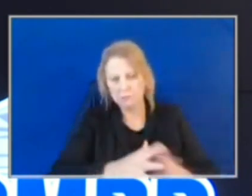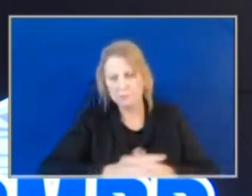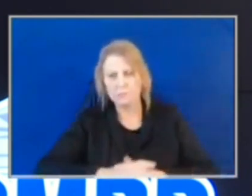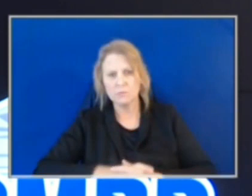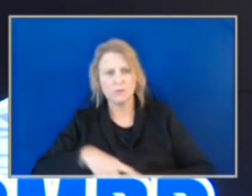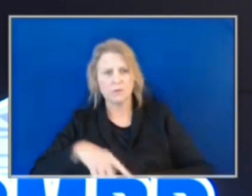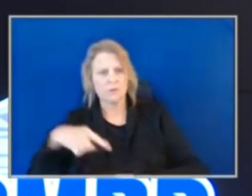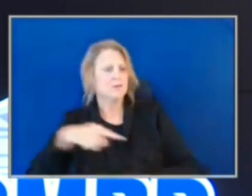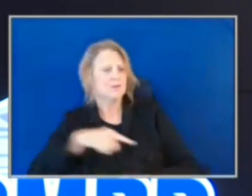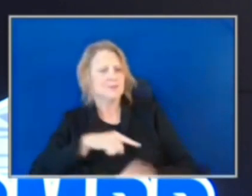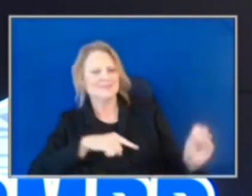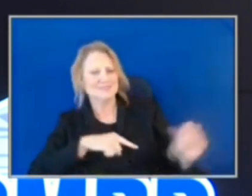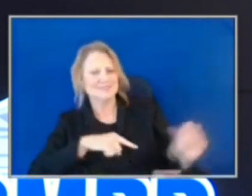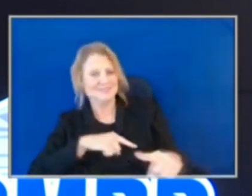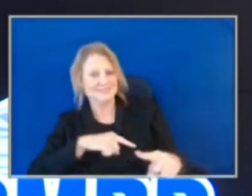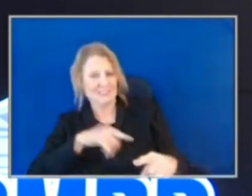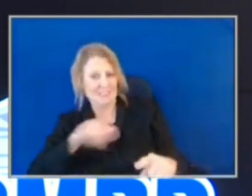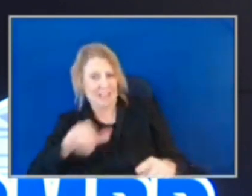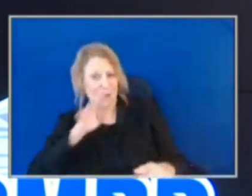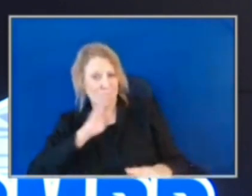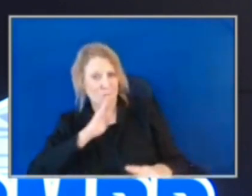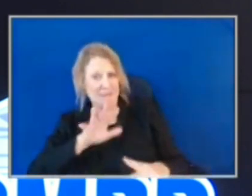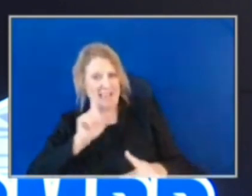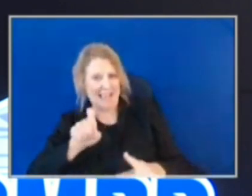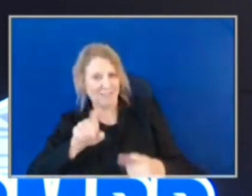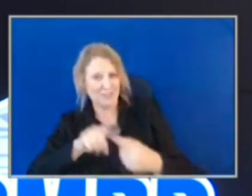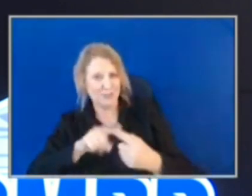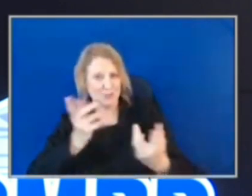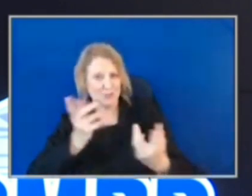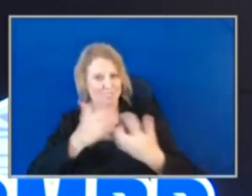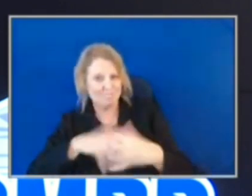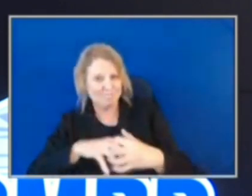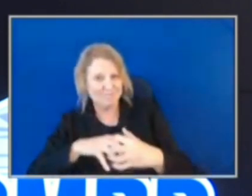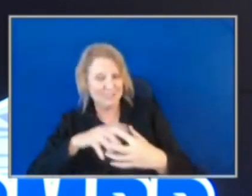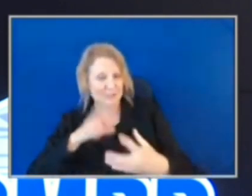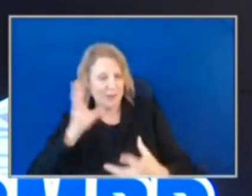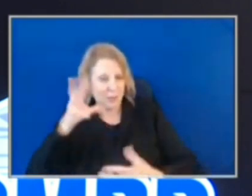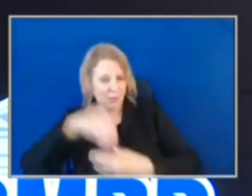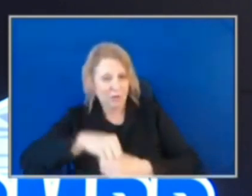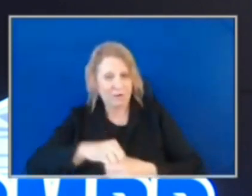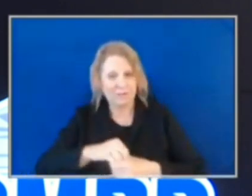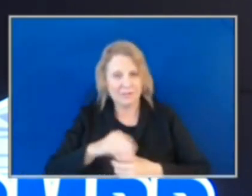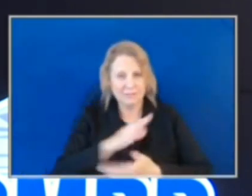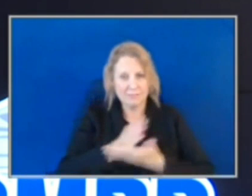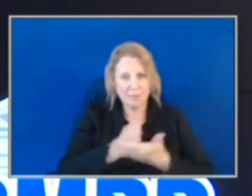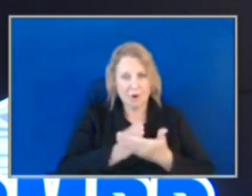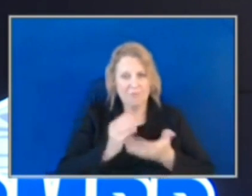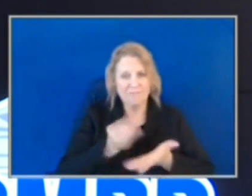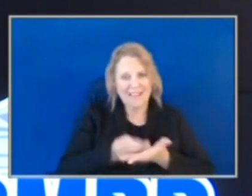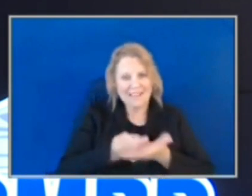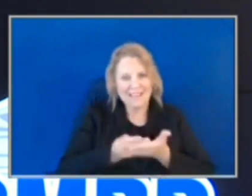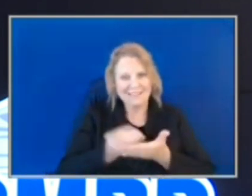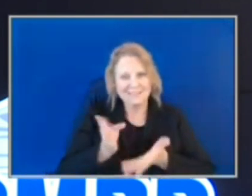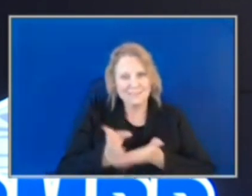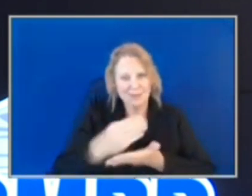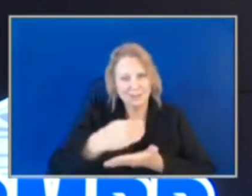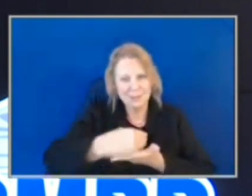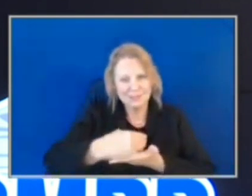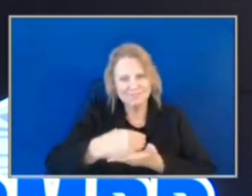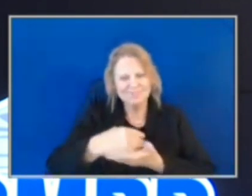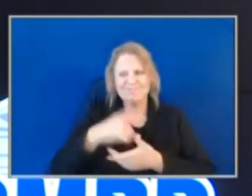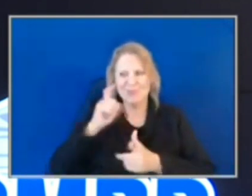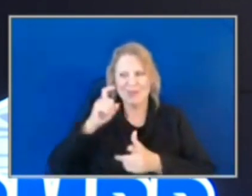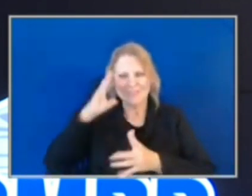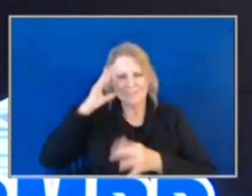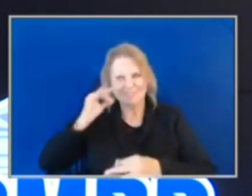would you present That's another piece of it, right? Yeah, so those allocations would have to be created, right? We have to work with the city to create those allocations, job descriptions,